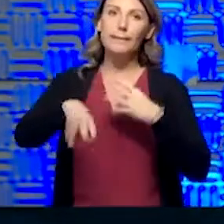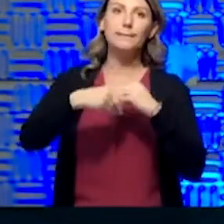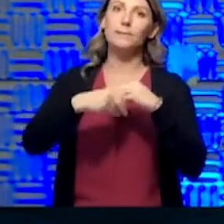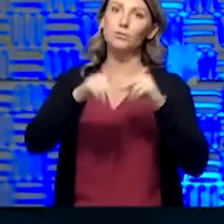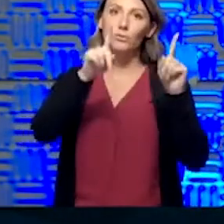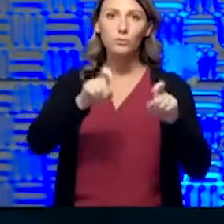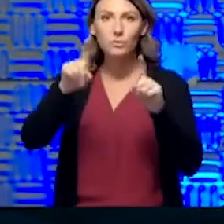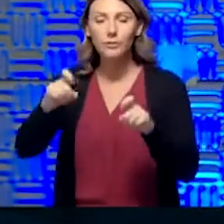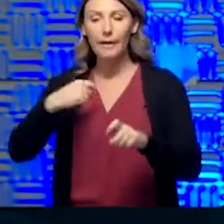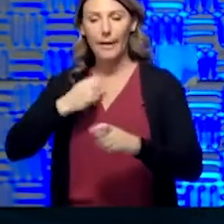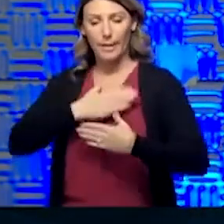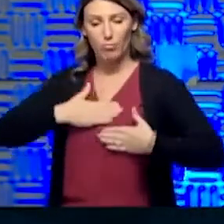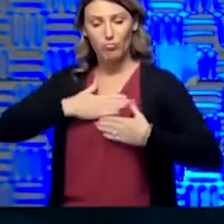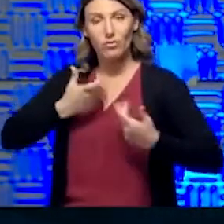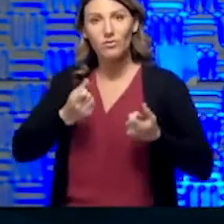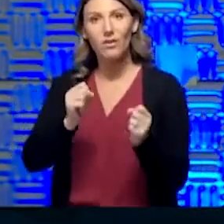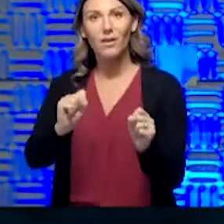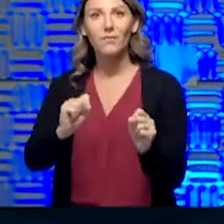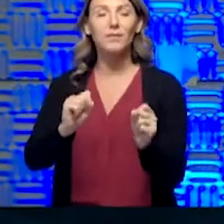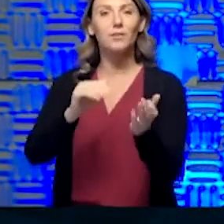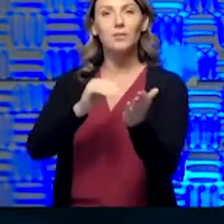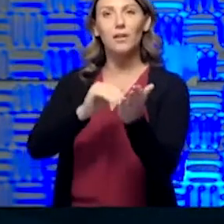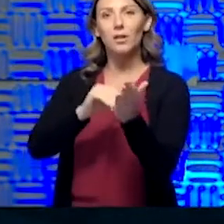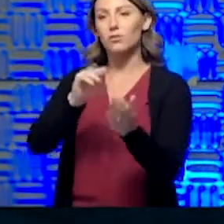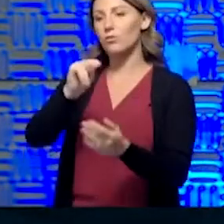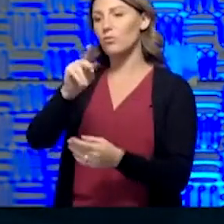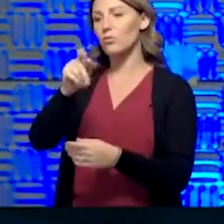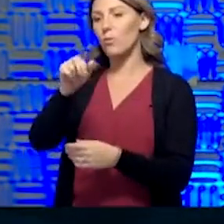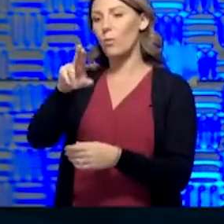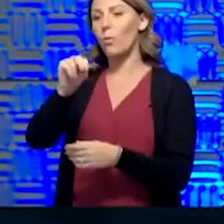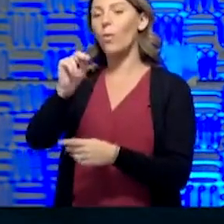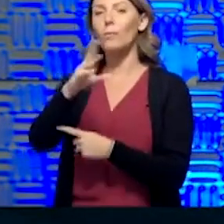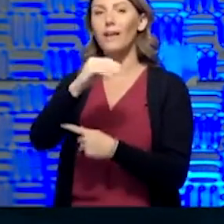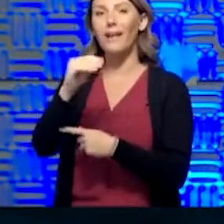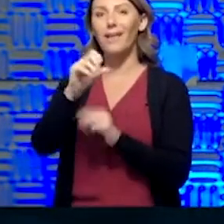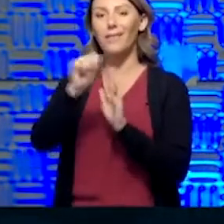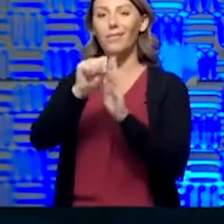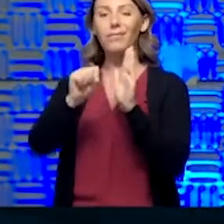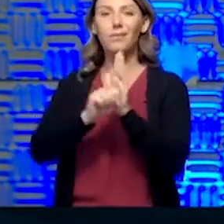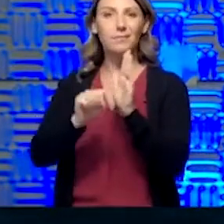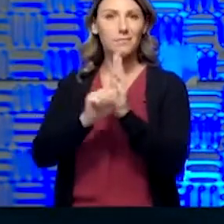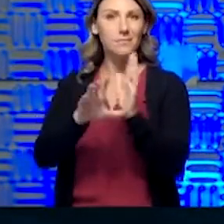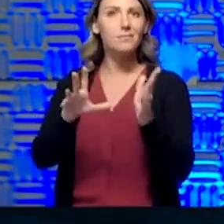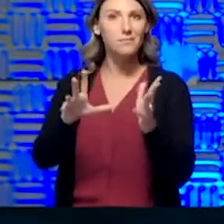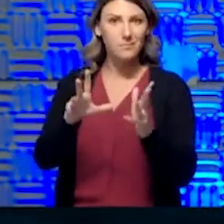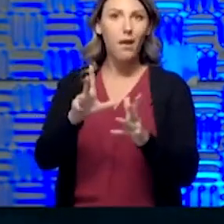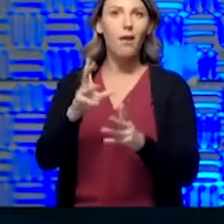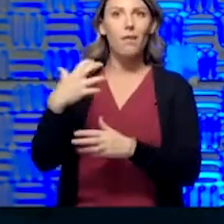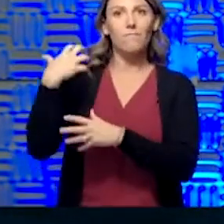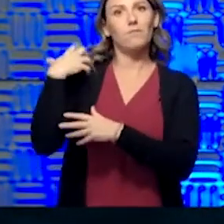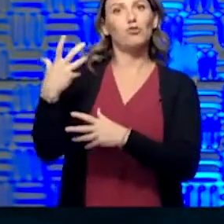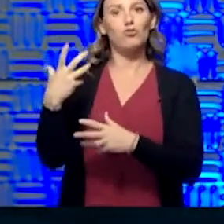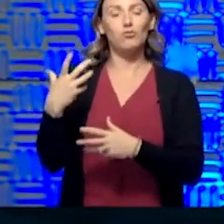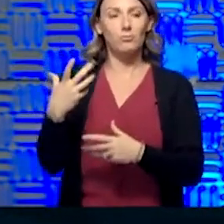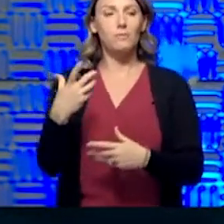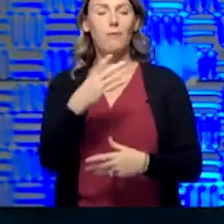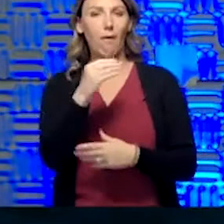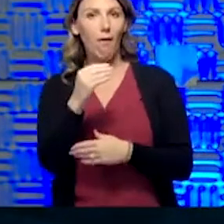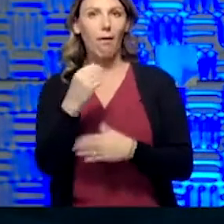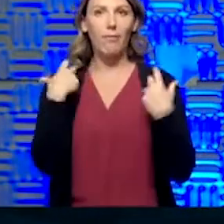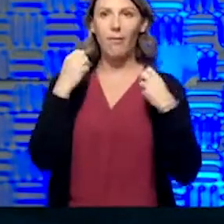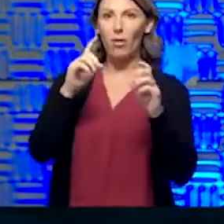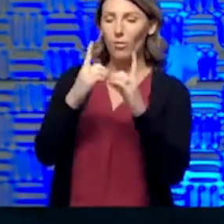I appreciate the efforts of Dr. Norman and our state officials. A federal government, had a conversation with the head of the Domestic